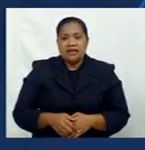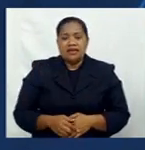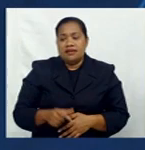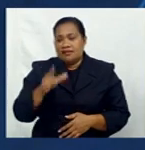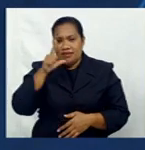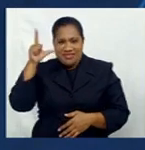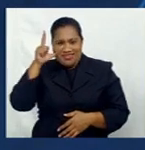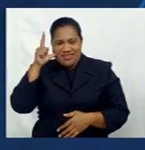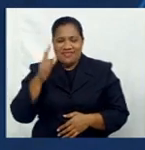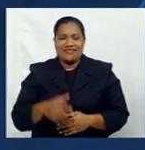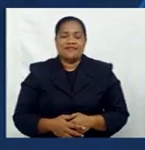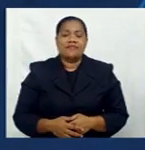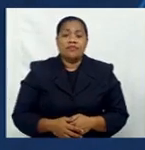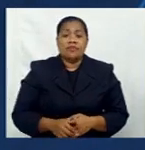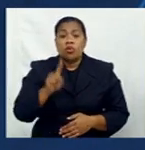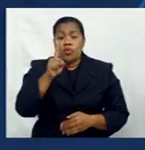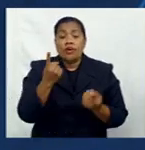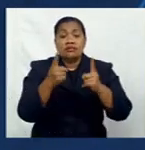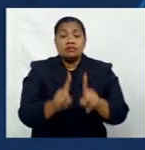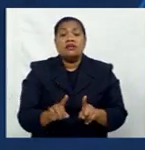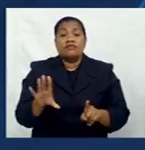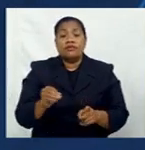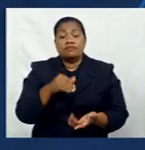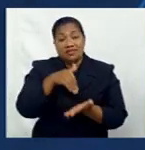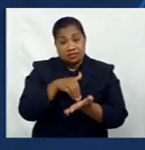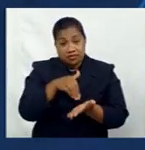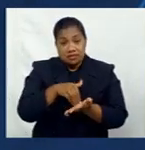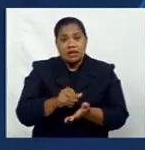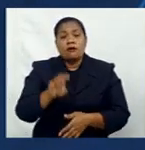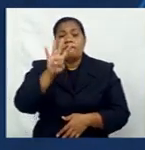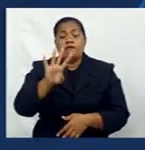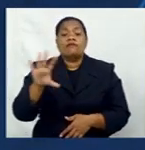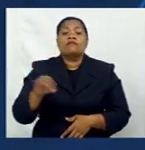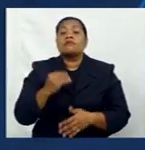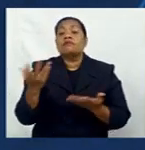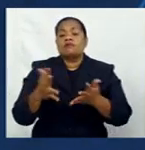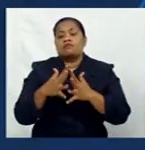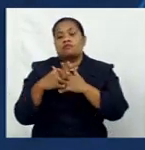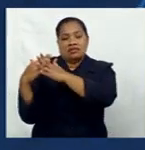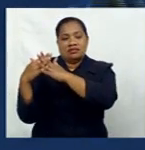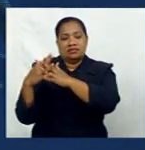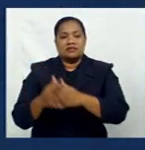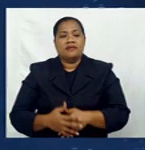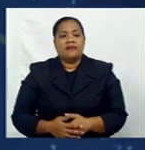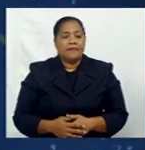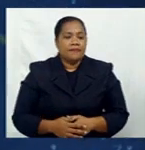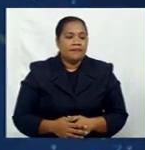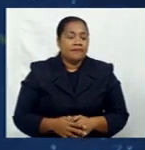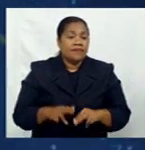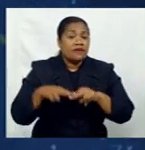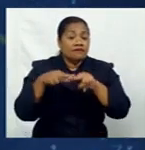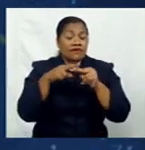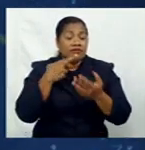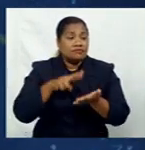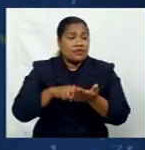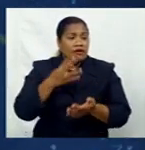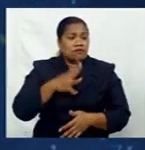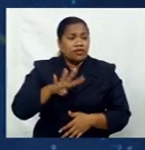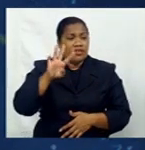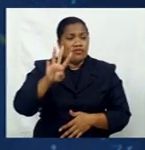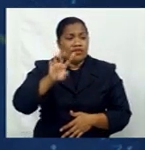yesterday. One death was from the Central Division, and four were from the Western Division. Fiji has recorded 43